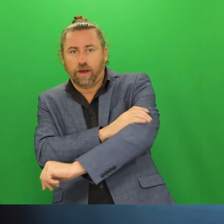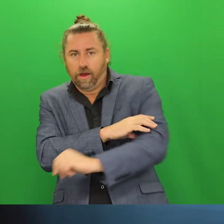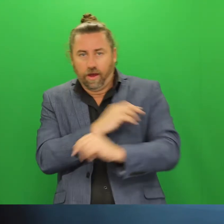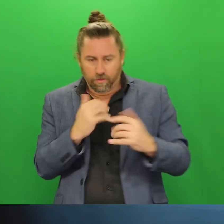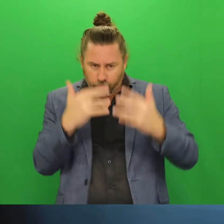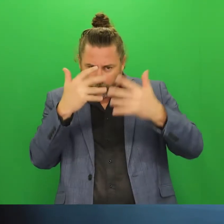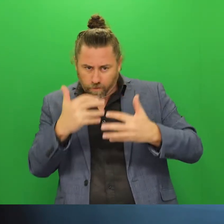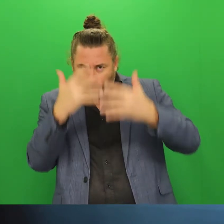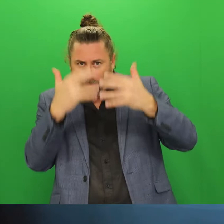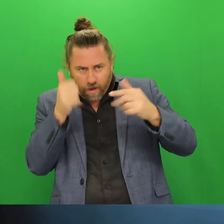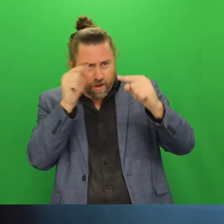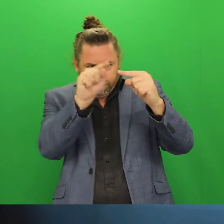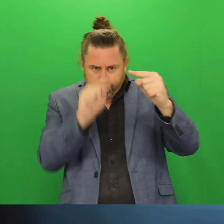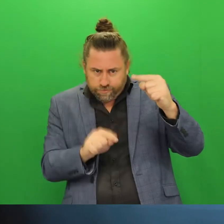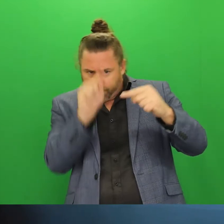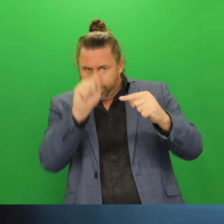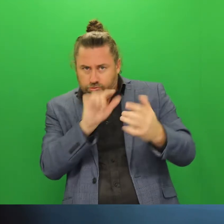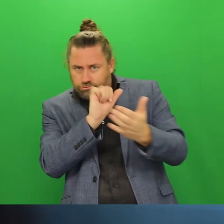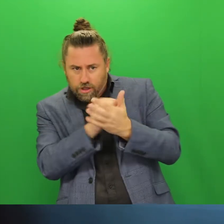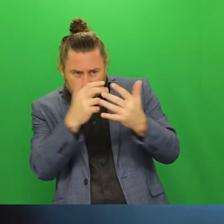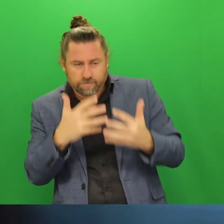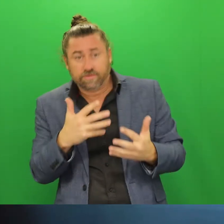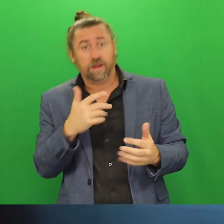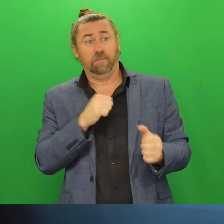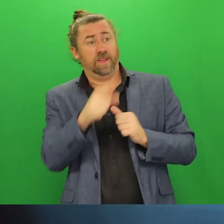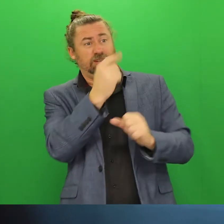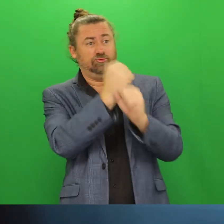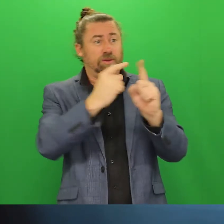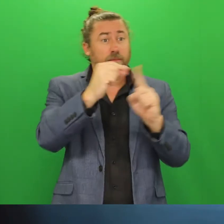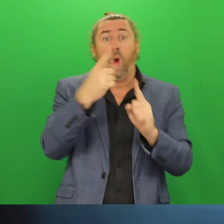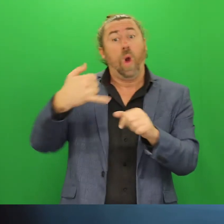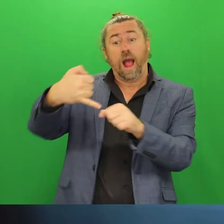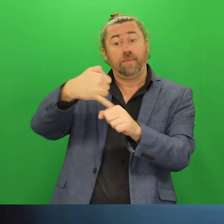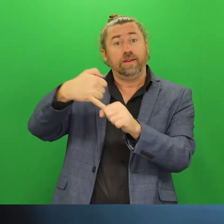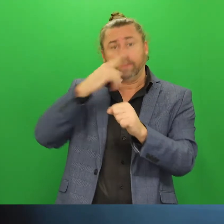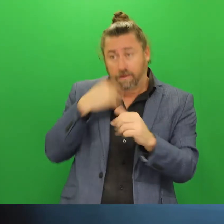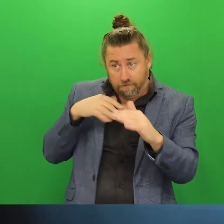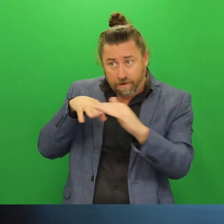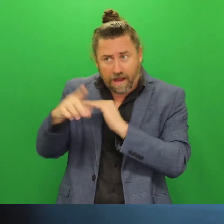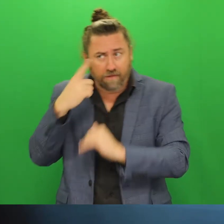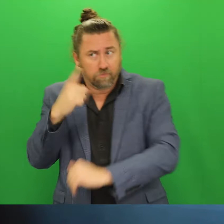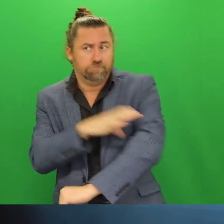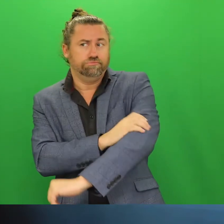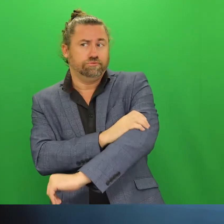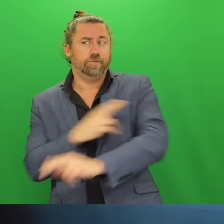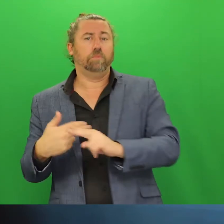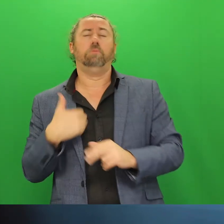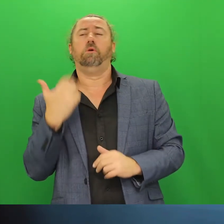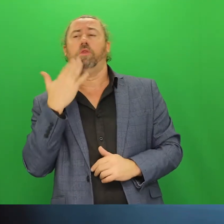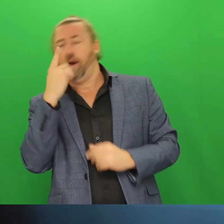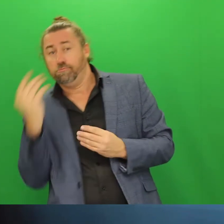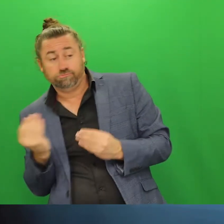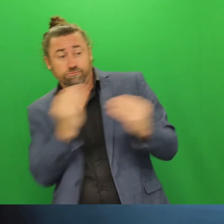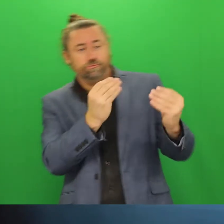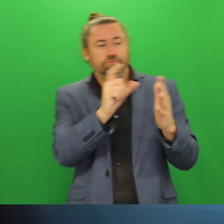with your provider or at a pharmacy or other provider is a good thing that you can do, as well as maintaining good cholesterol levels, which your